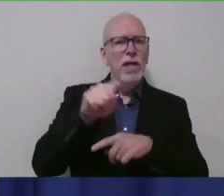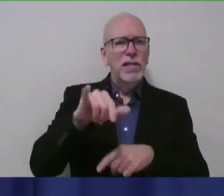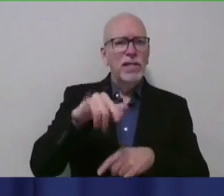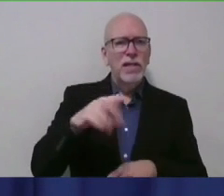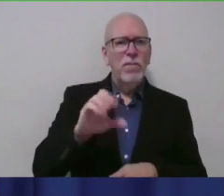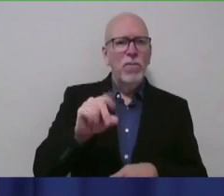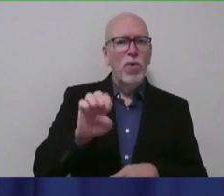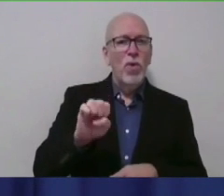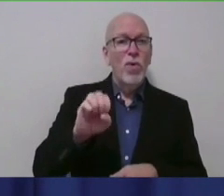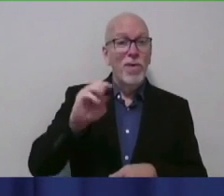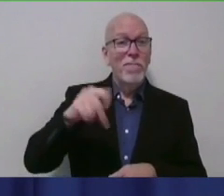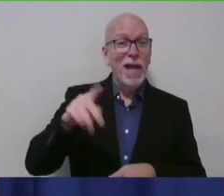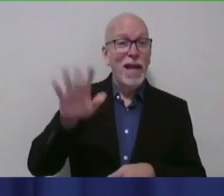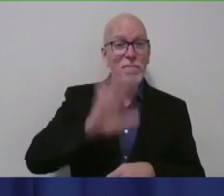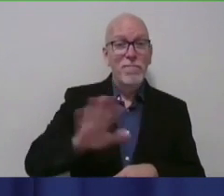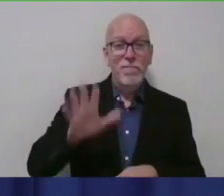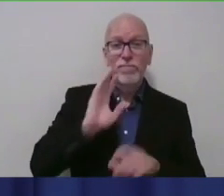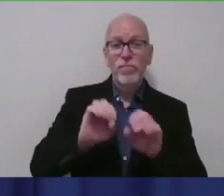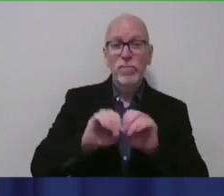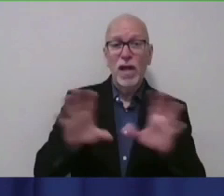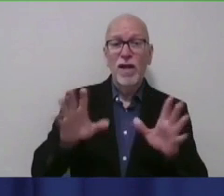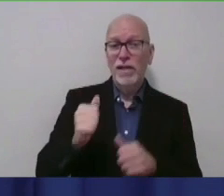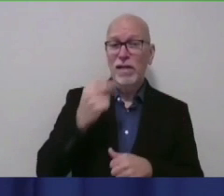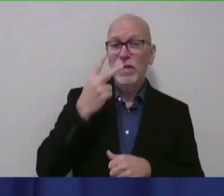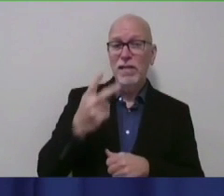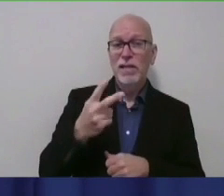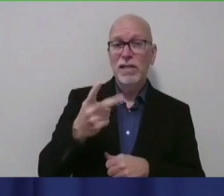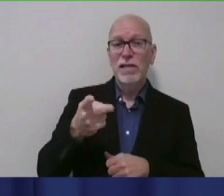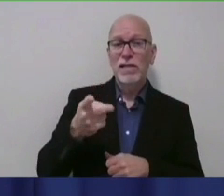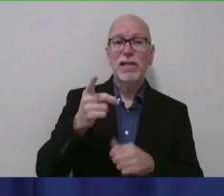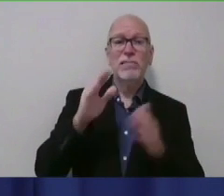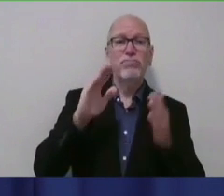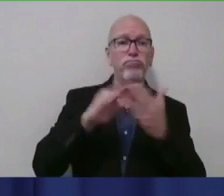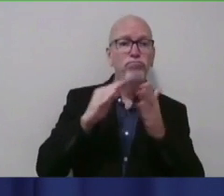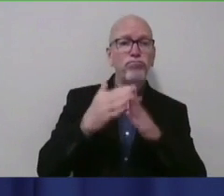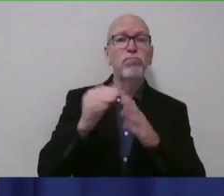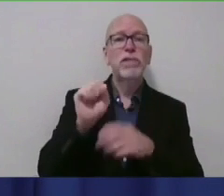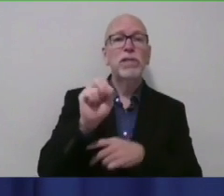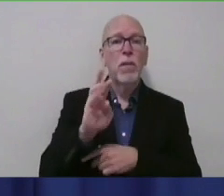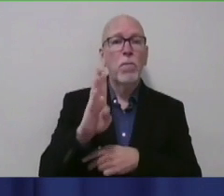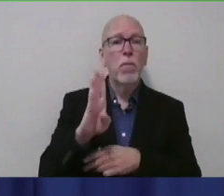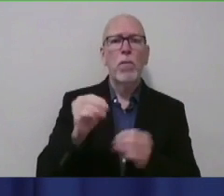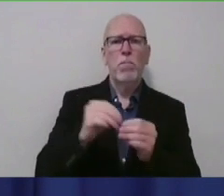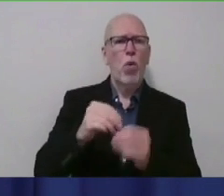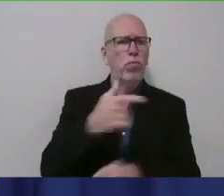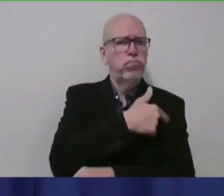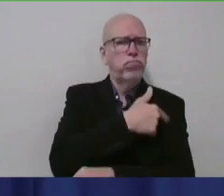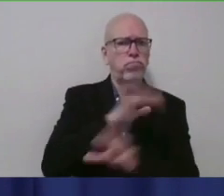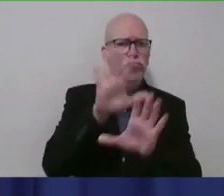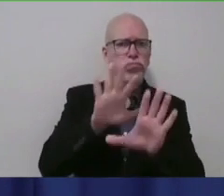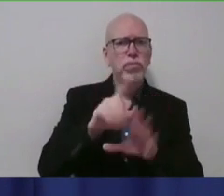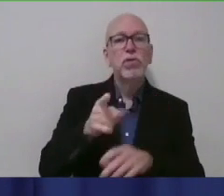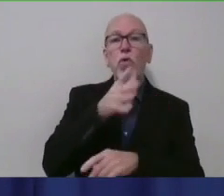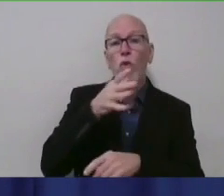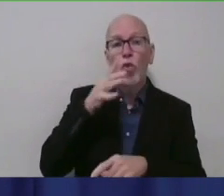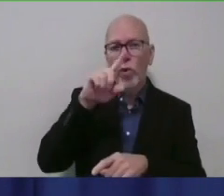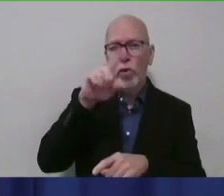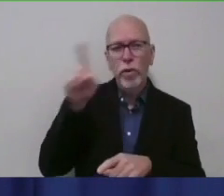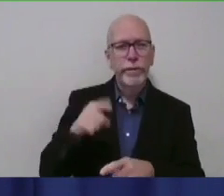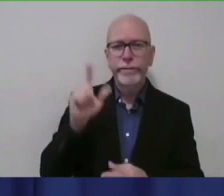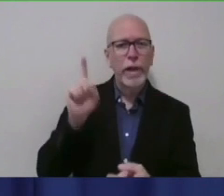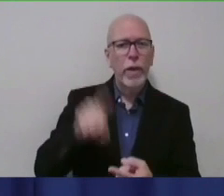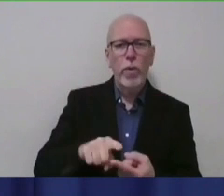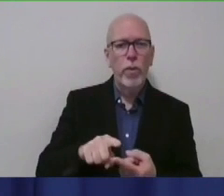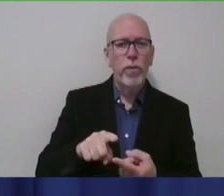map, it's pretty clear to see that urban suburban areas are more highly vaccinated while rural areas are much lower,